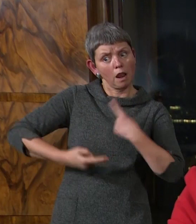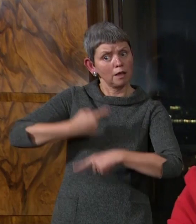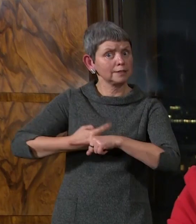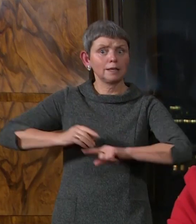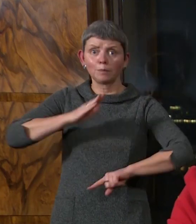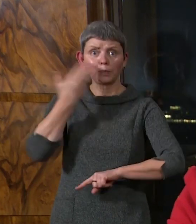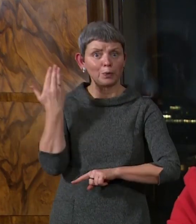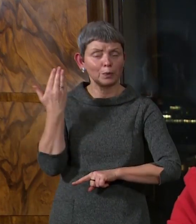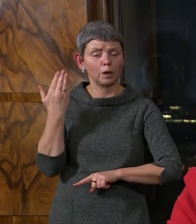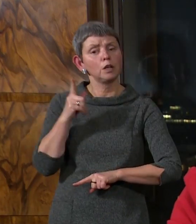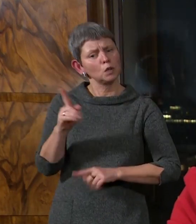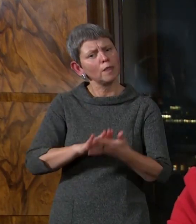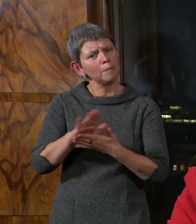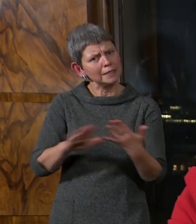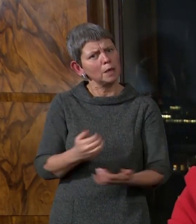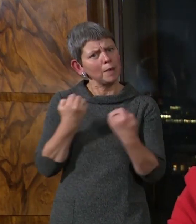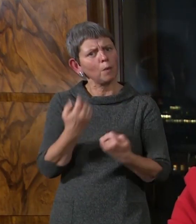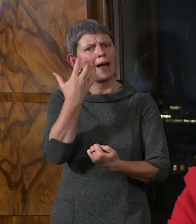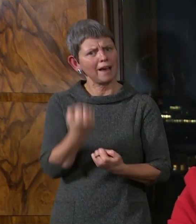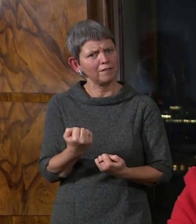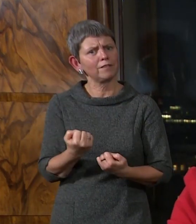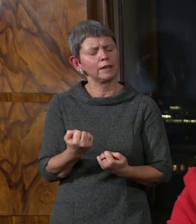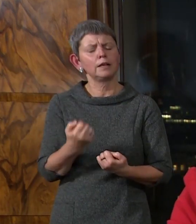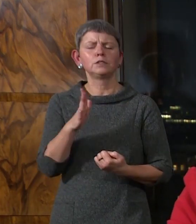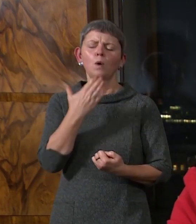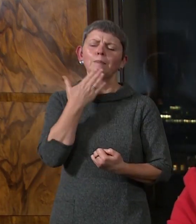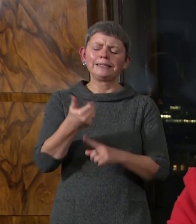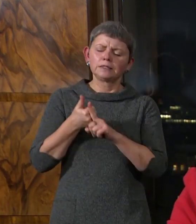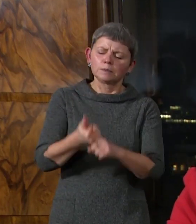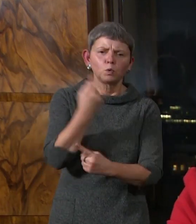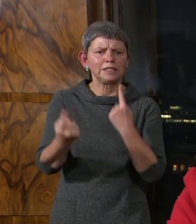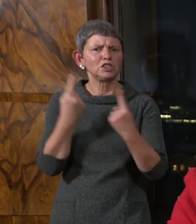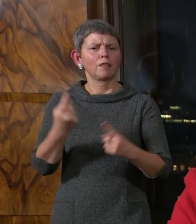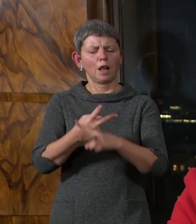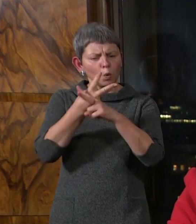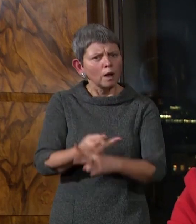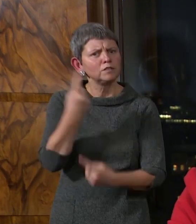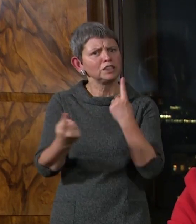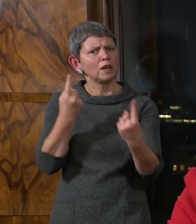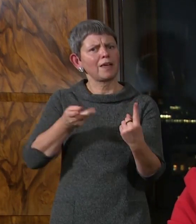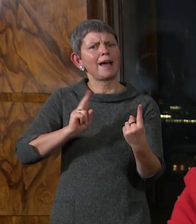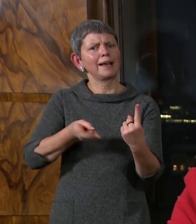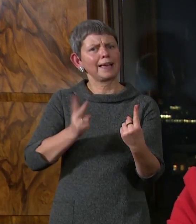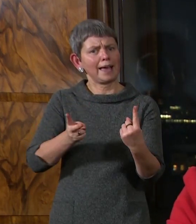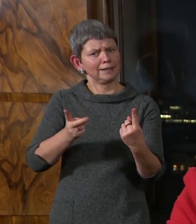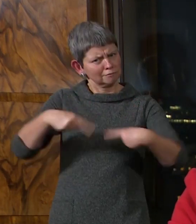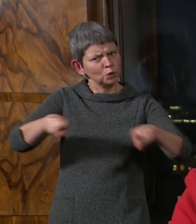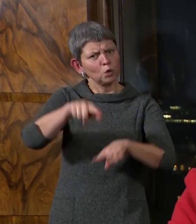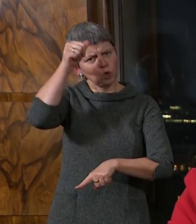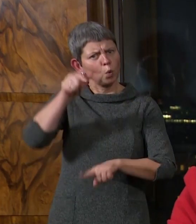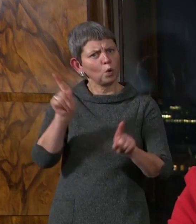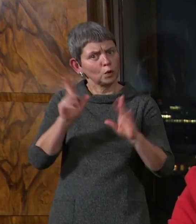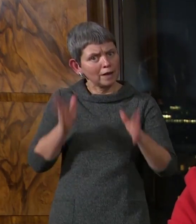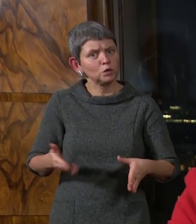we are not powerless. So let us pull together and look after each other again. We know what we need to do.